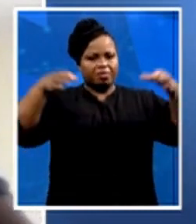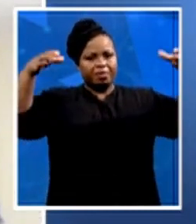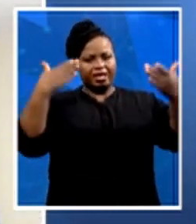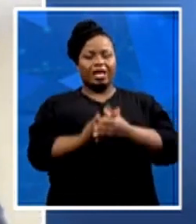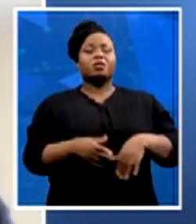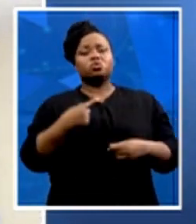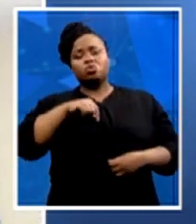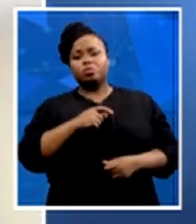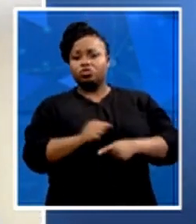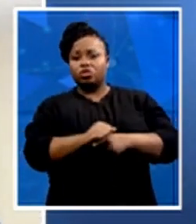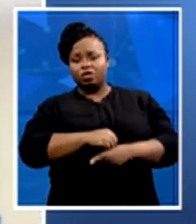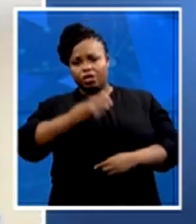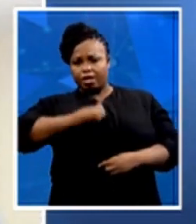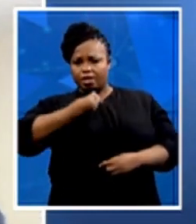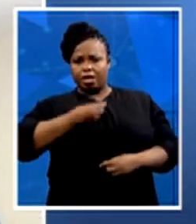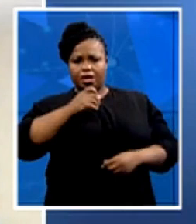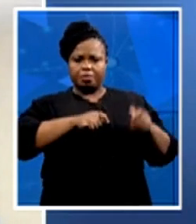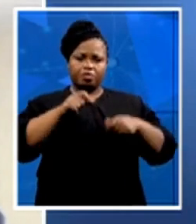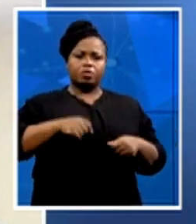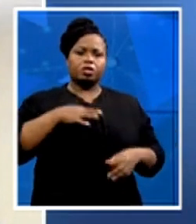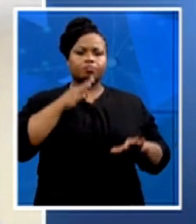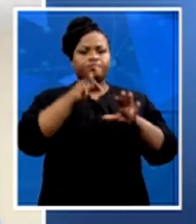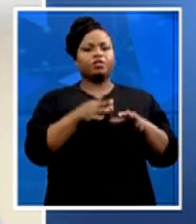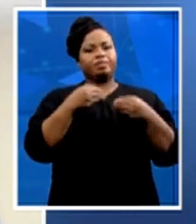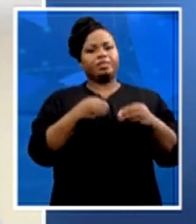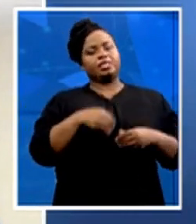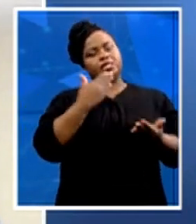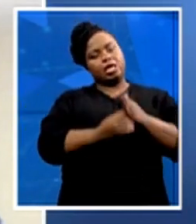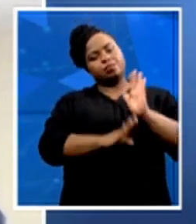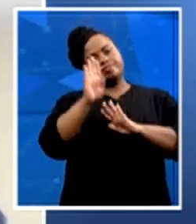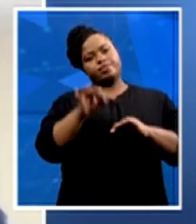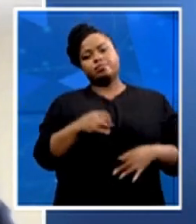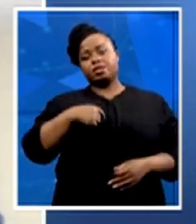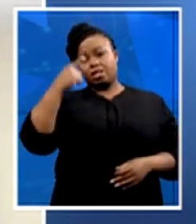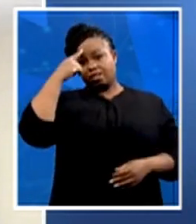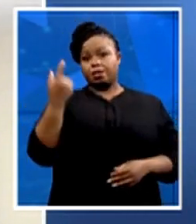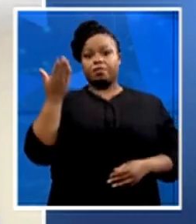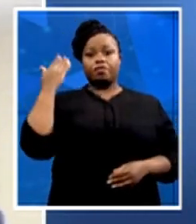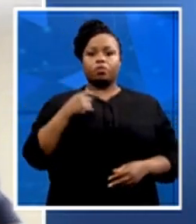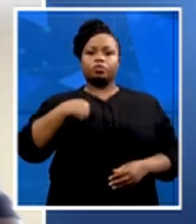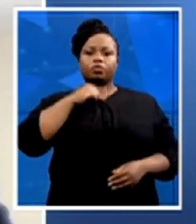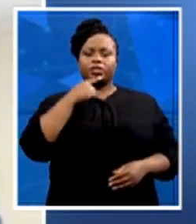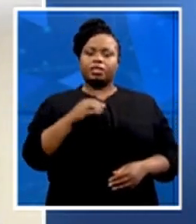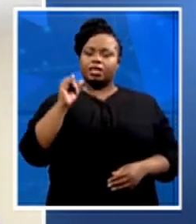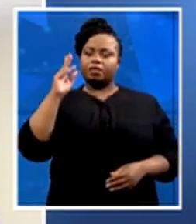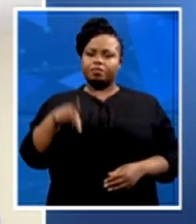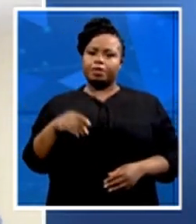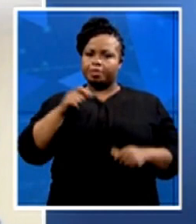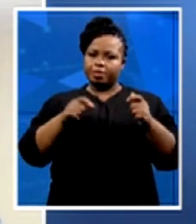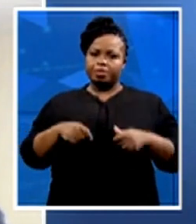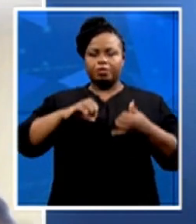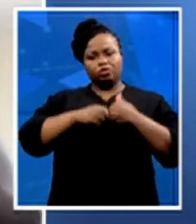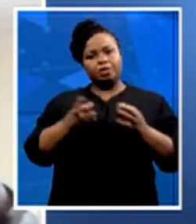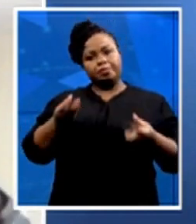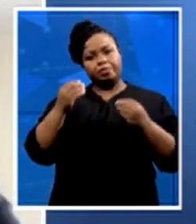in their own communities and then expand. So I think what we have always said as the IFP is that people must find opportunities around where they live